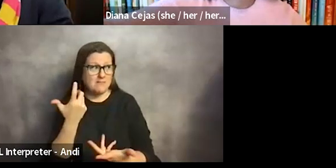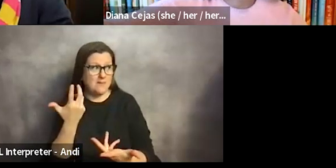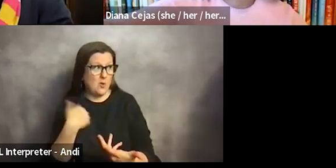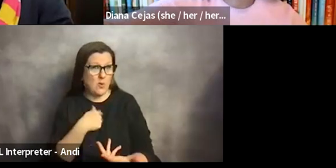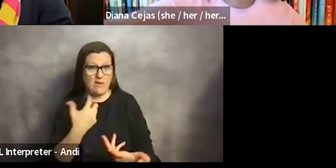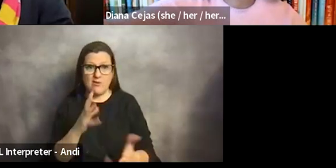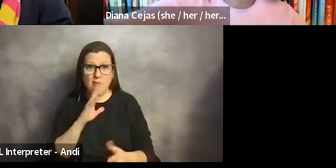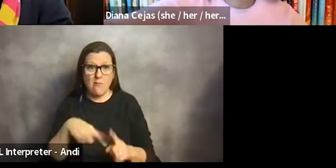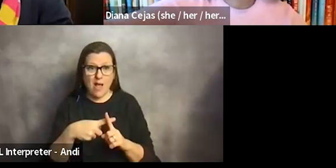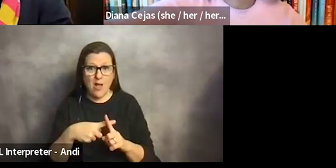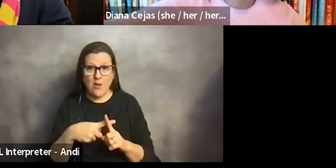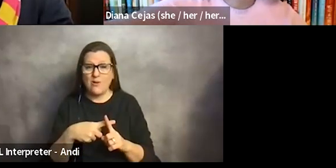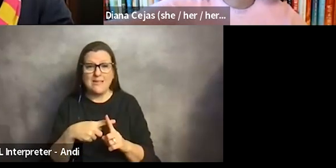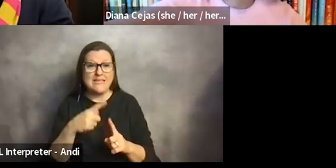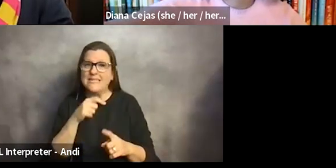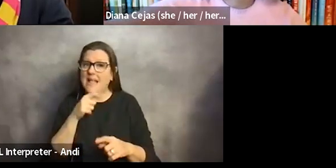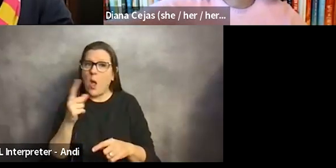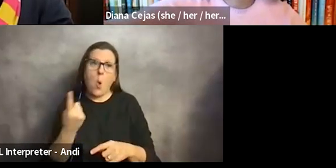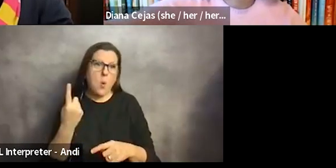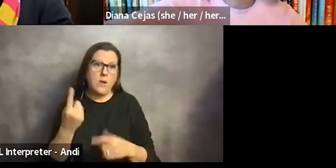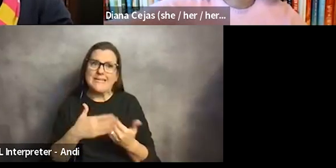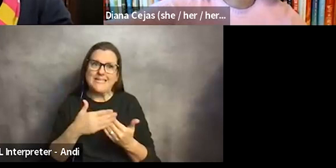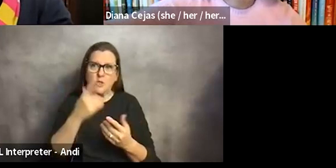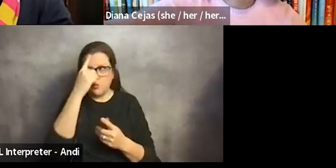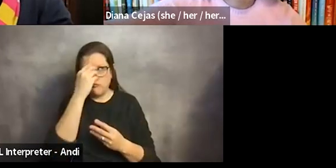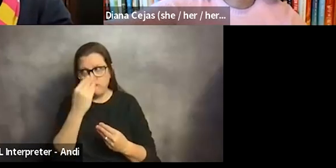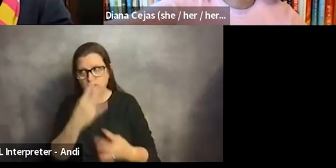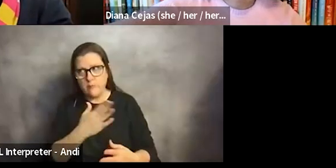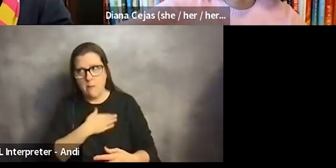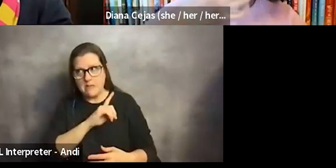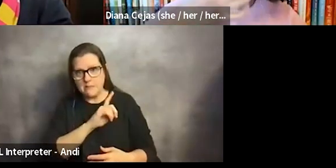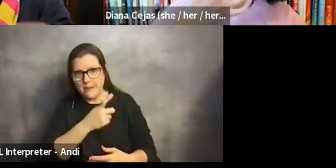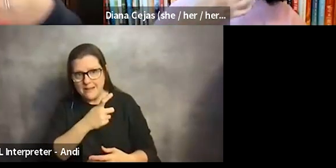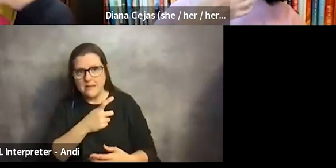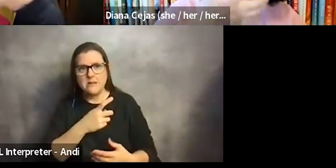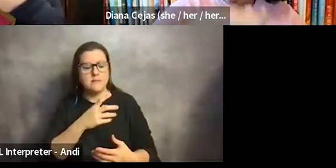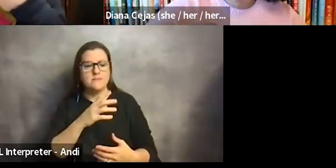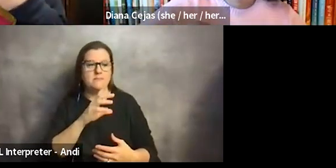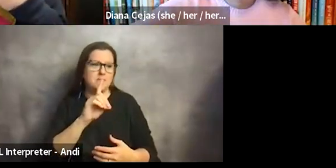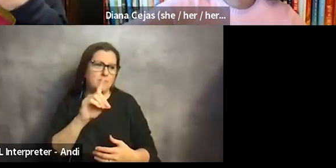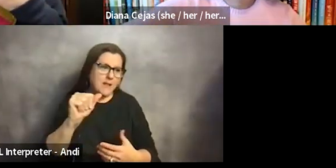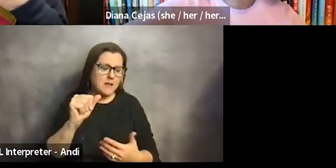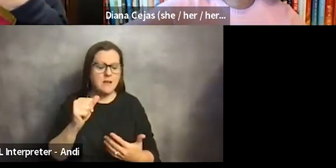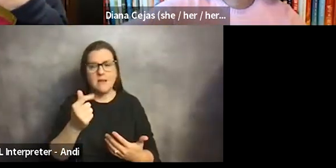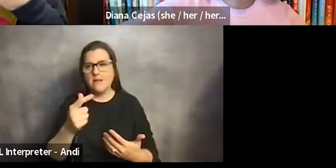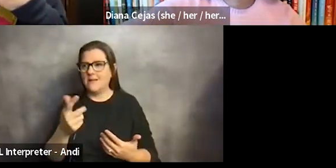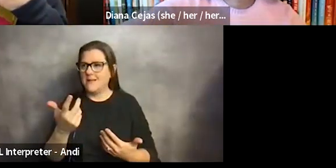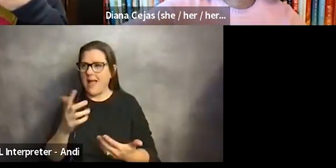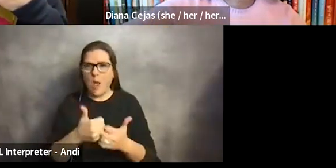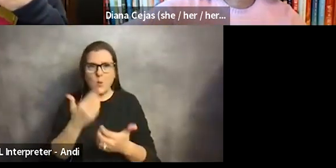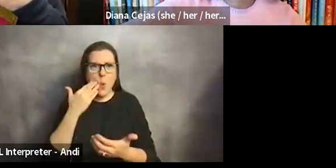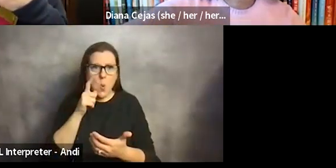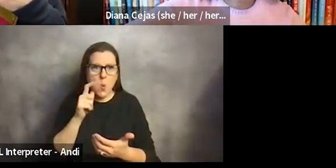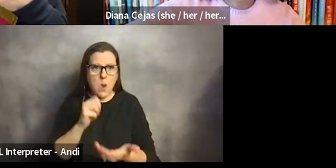sometimes, right. It's not the easiest to disclose. So how do you know who can be helpful and, um, who can provide you